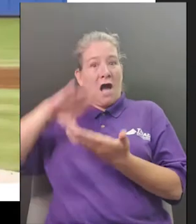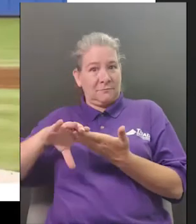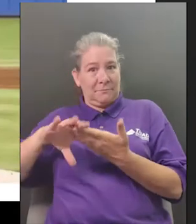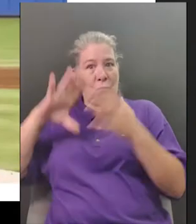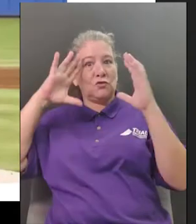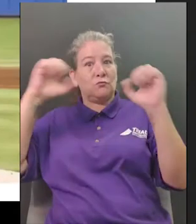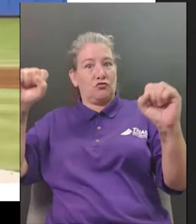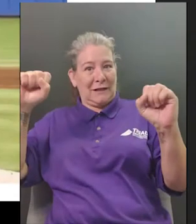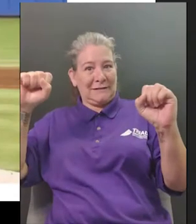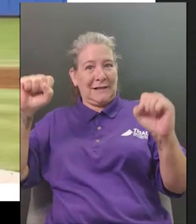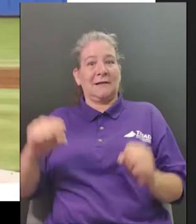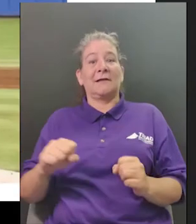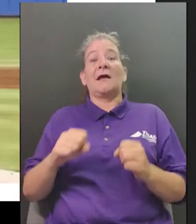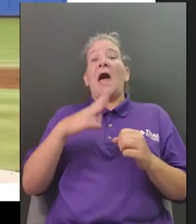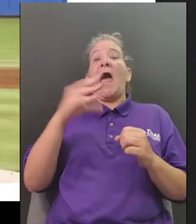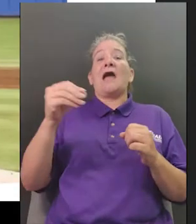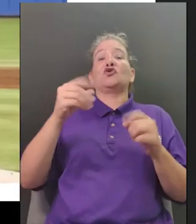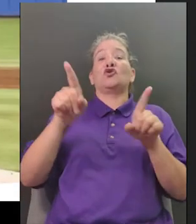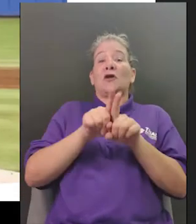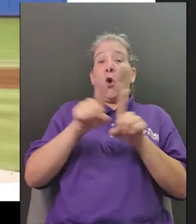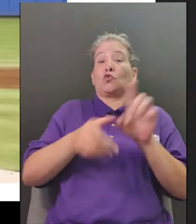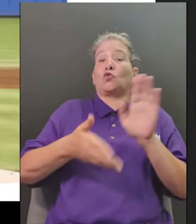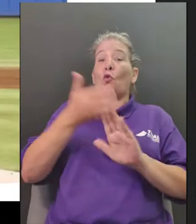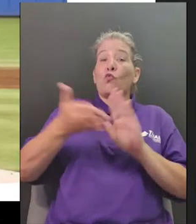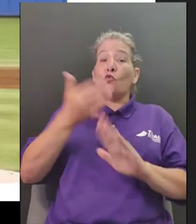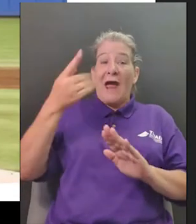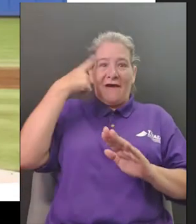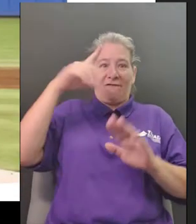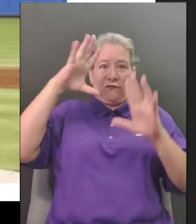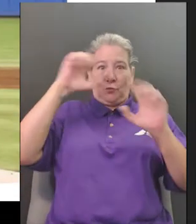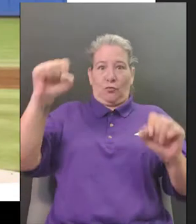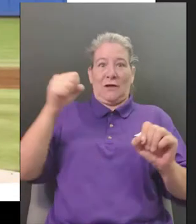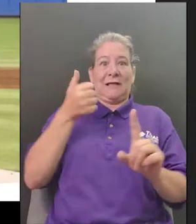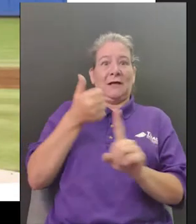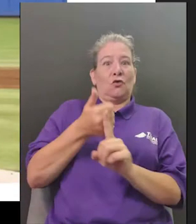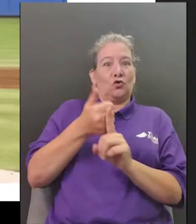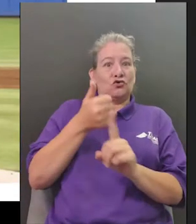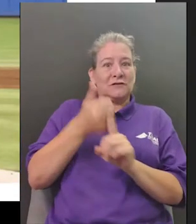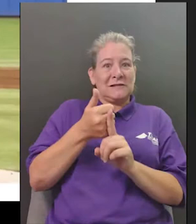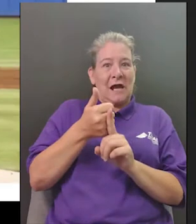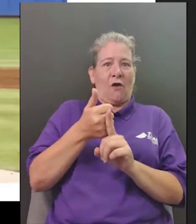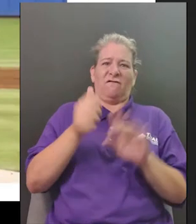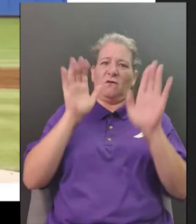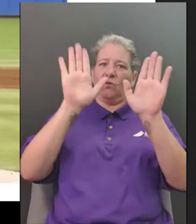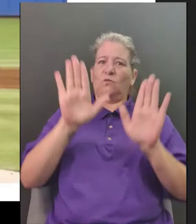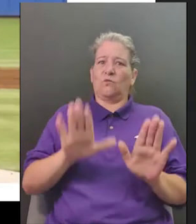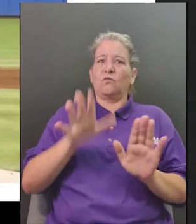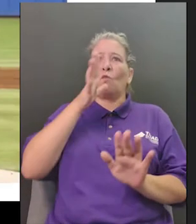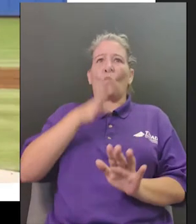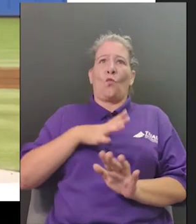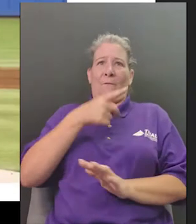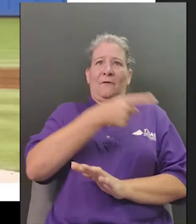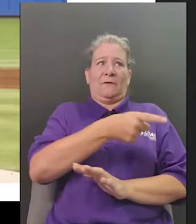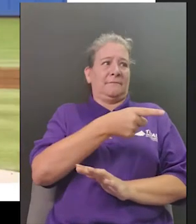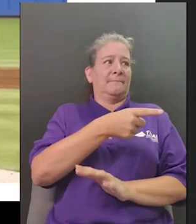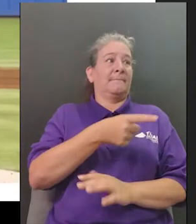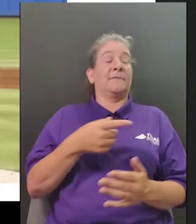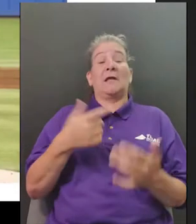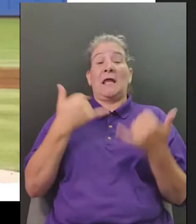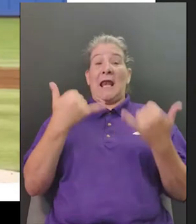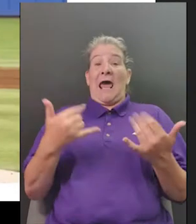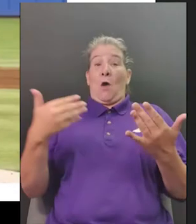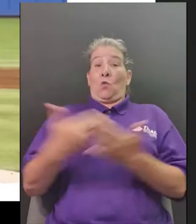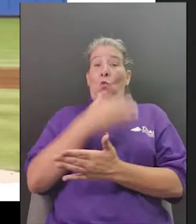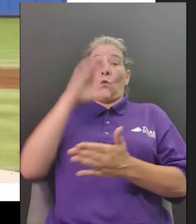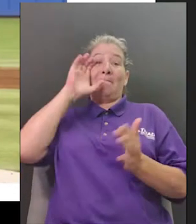and we mentioned that baseball uh was another activity people love to go to baseball games on the